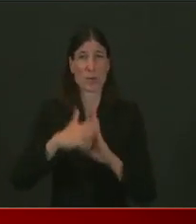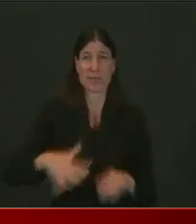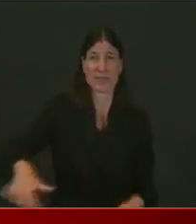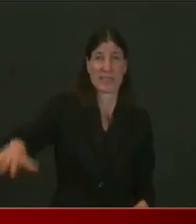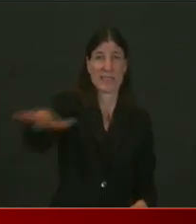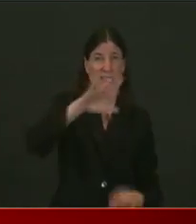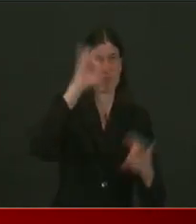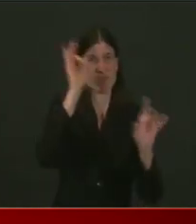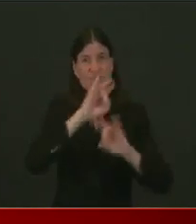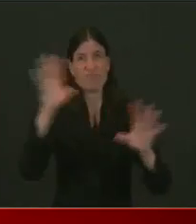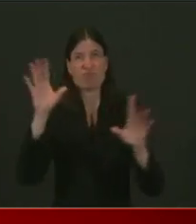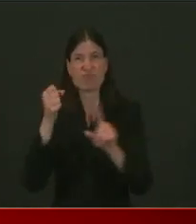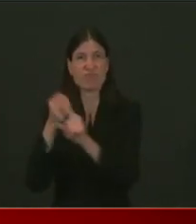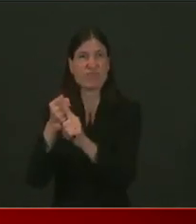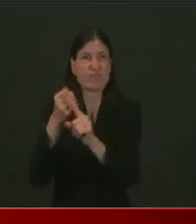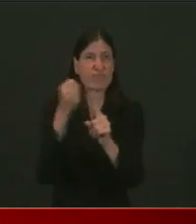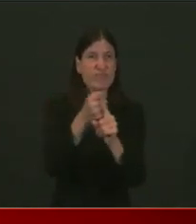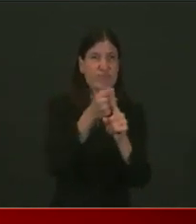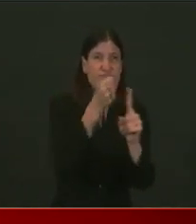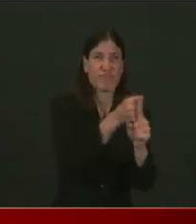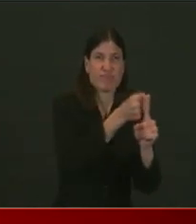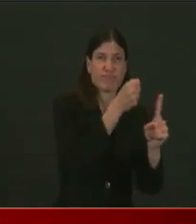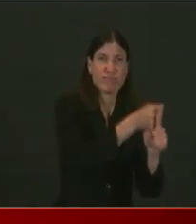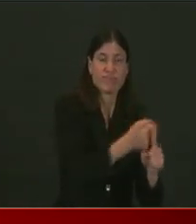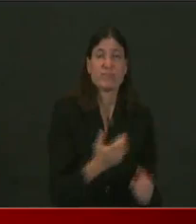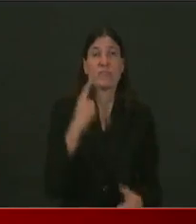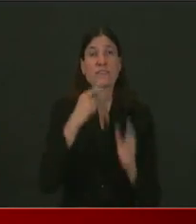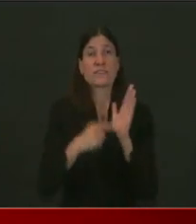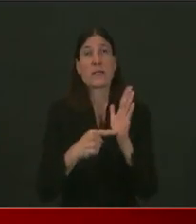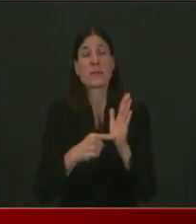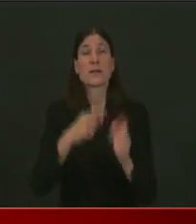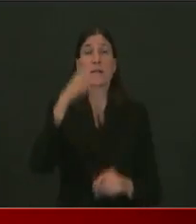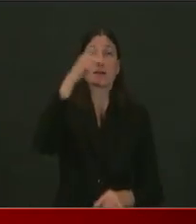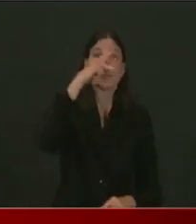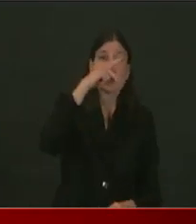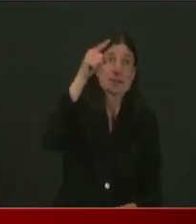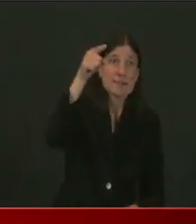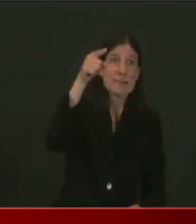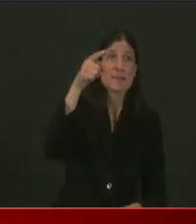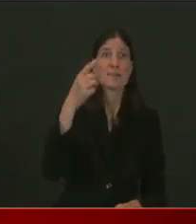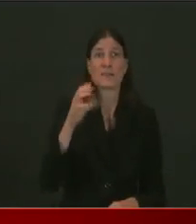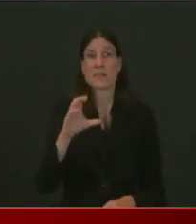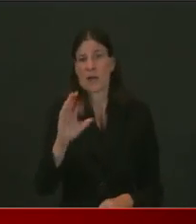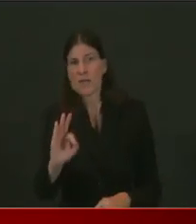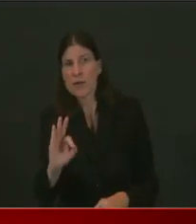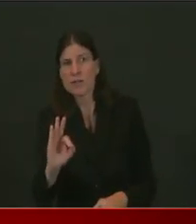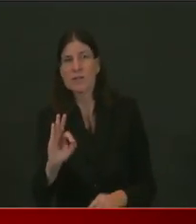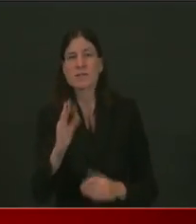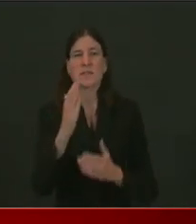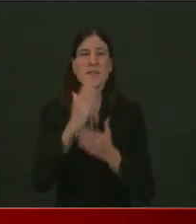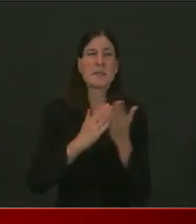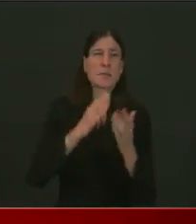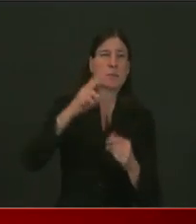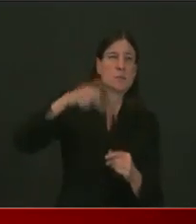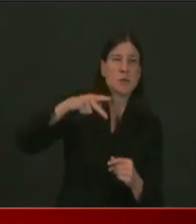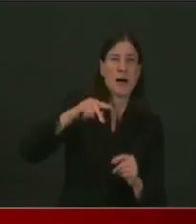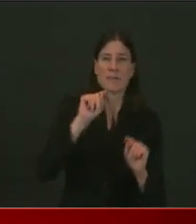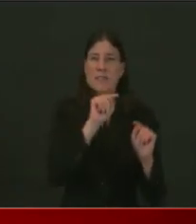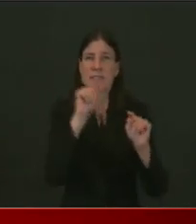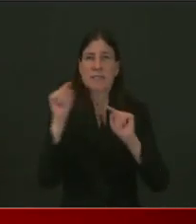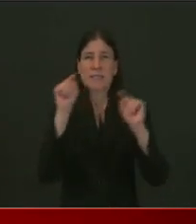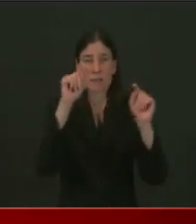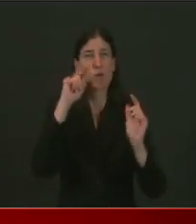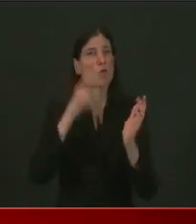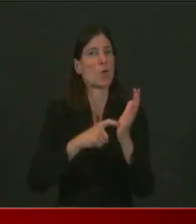populated communities, Central Falls, Pawtucket, parts of Providence. Um, I've said it a million times. These communities are, are